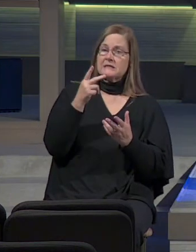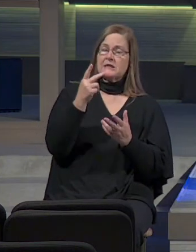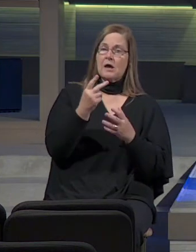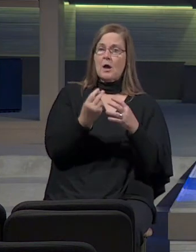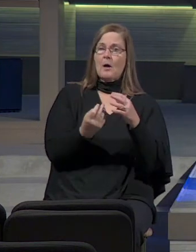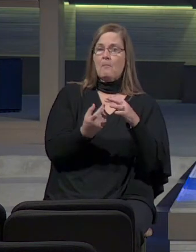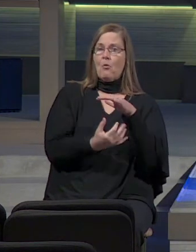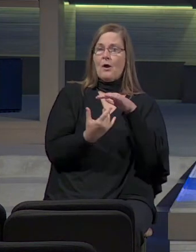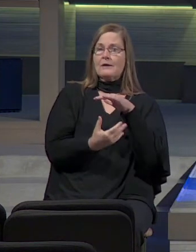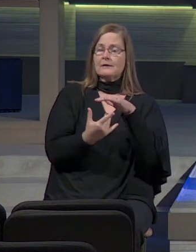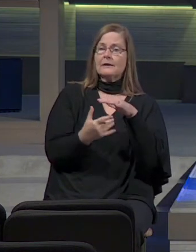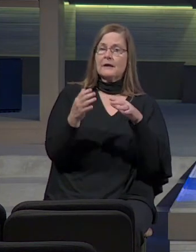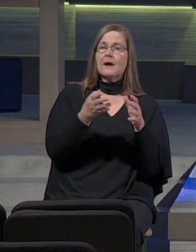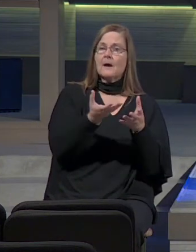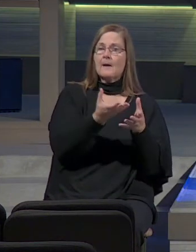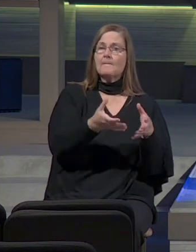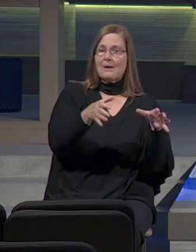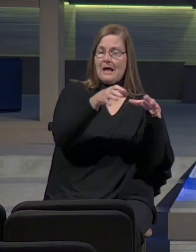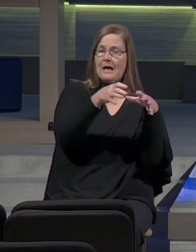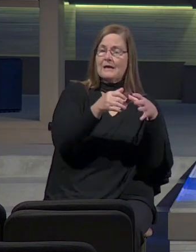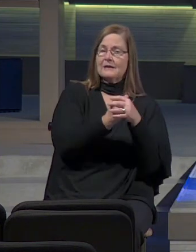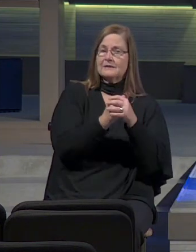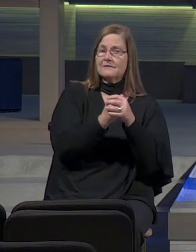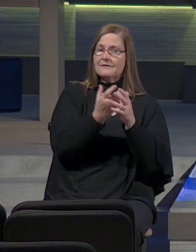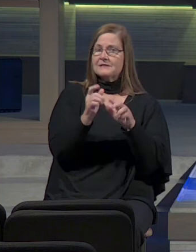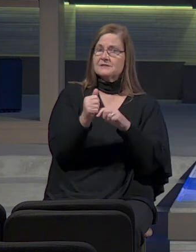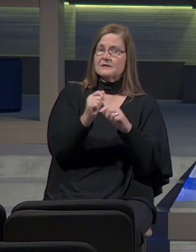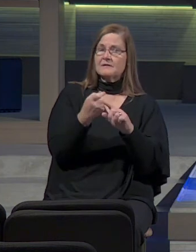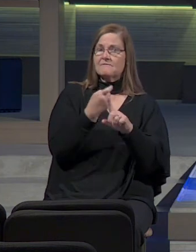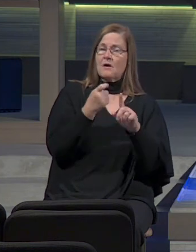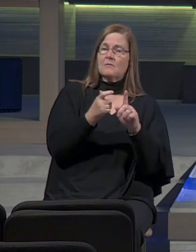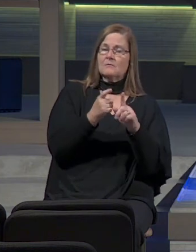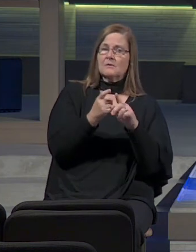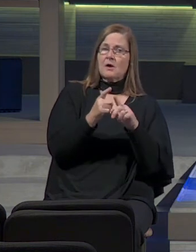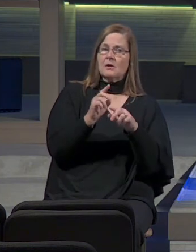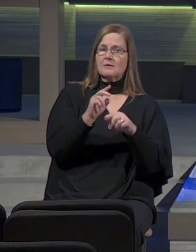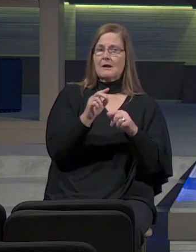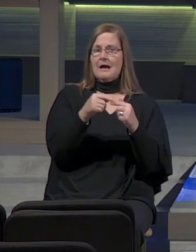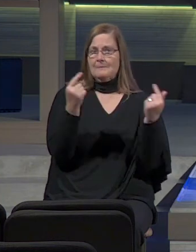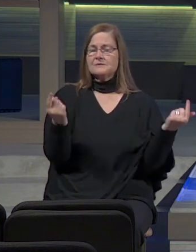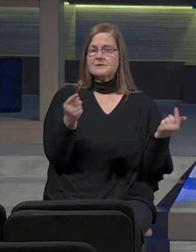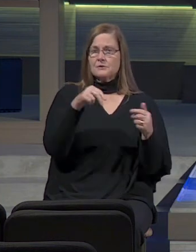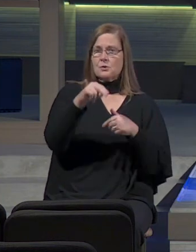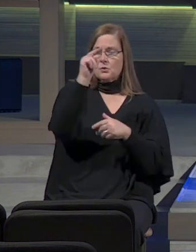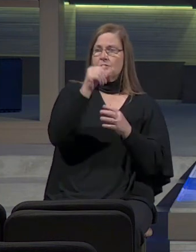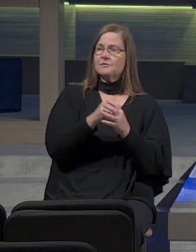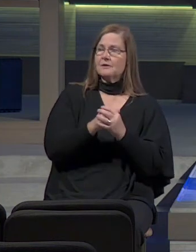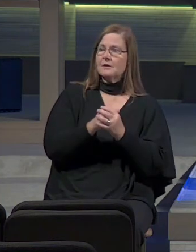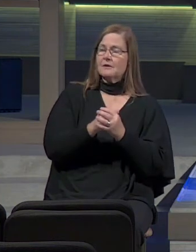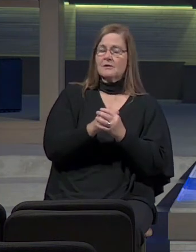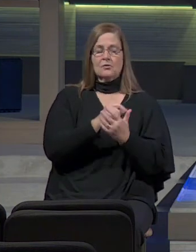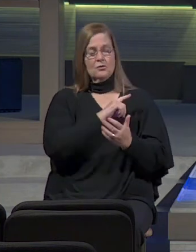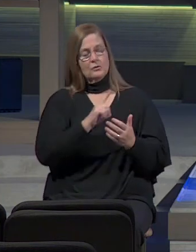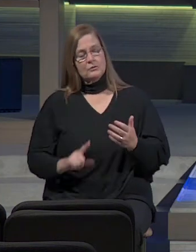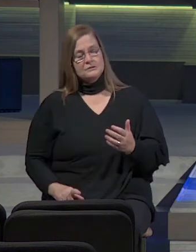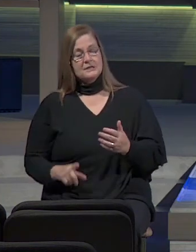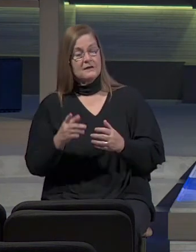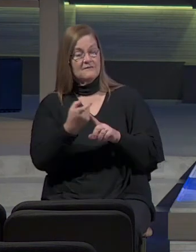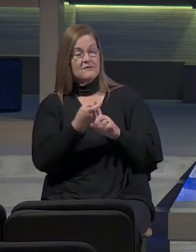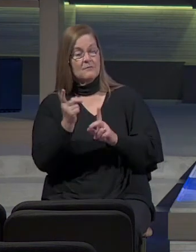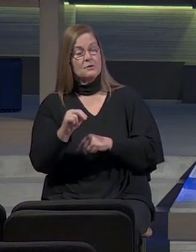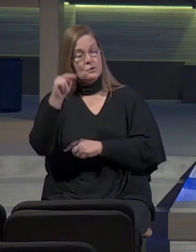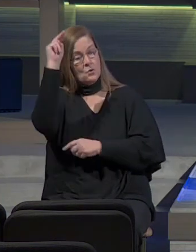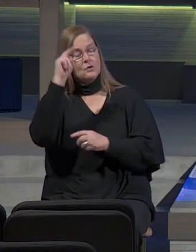away from the north. Then the Lord said to me, out of the north, evil will break forth on all the